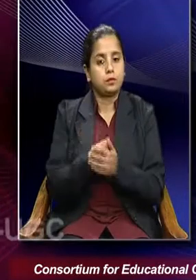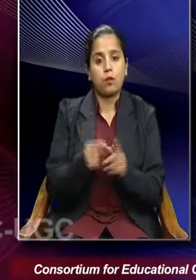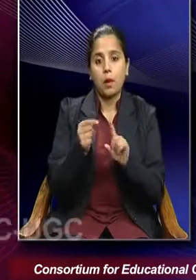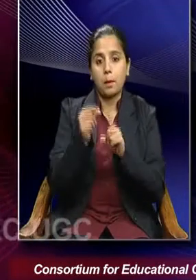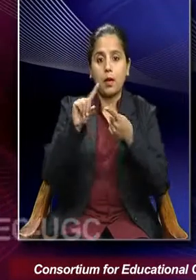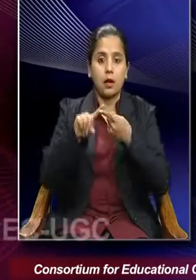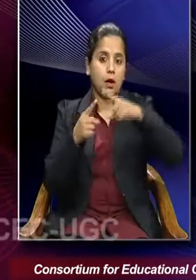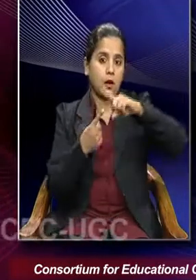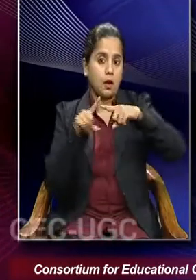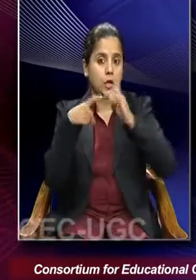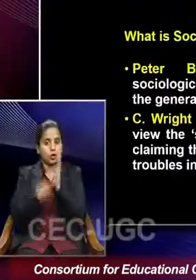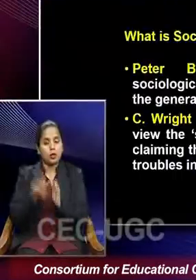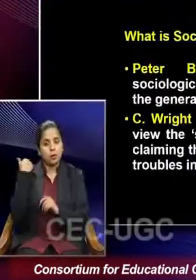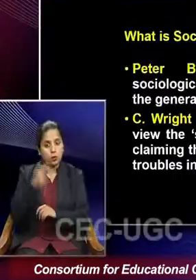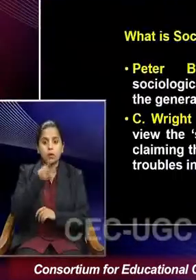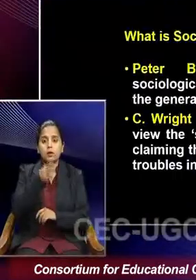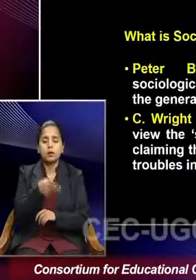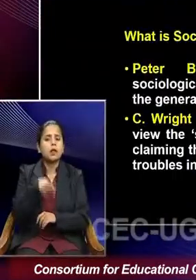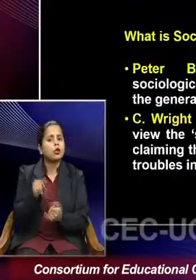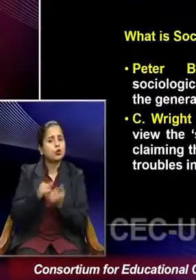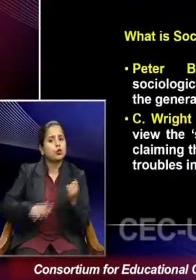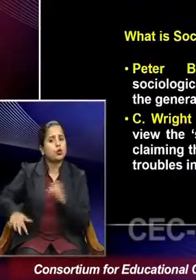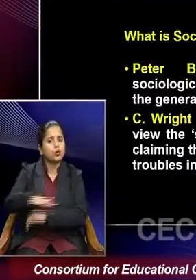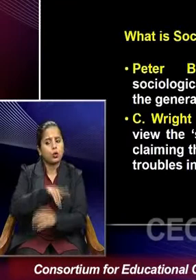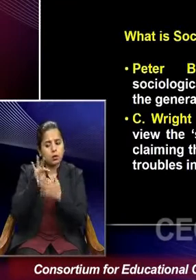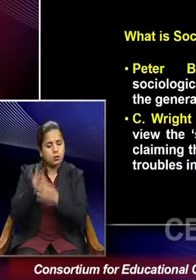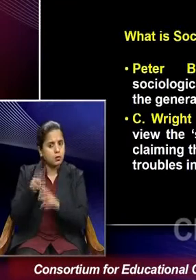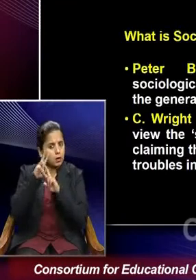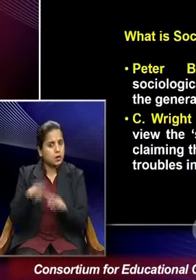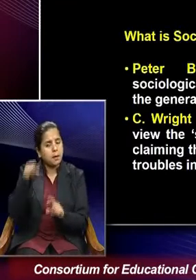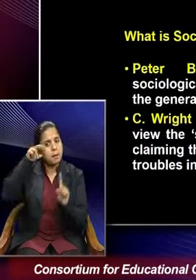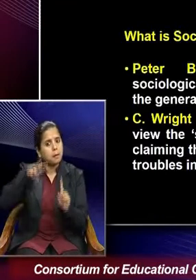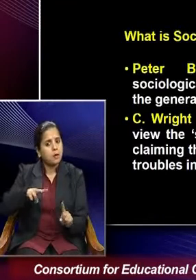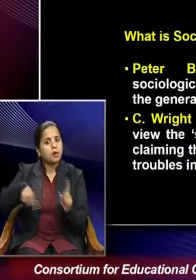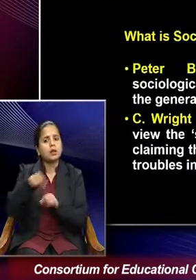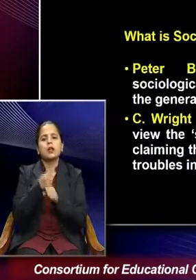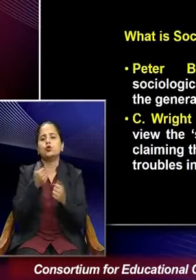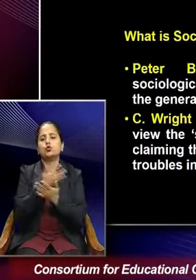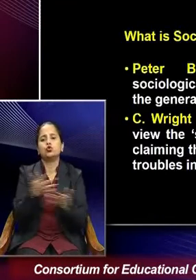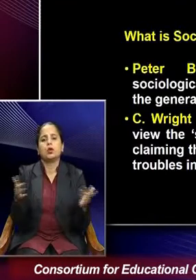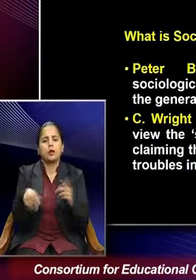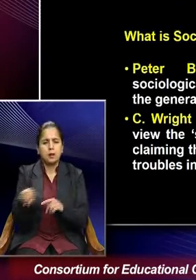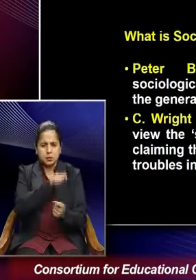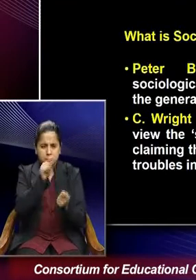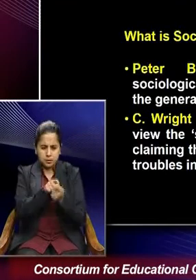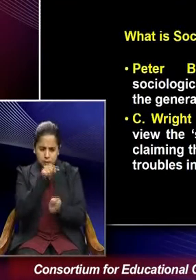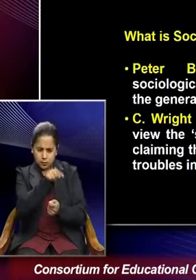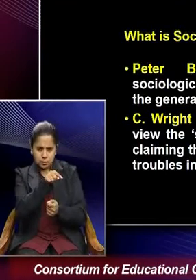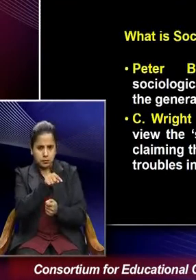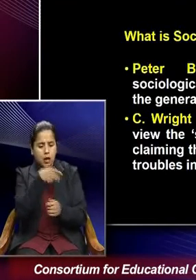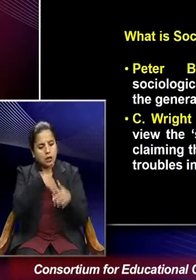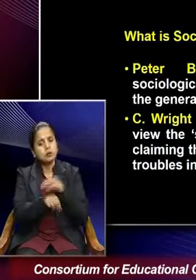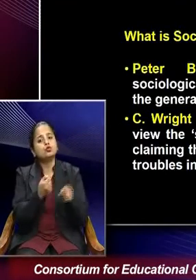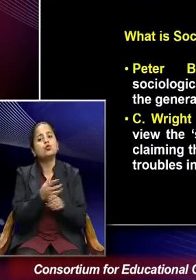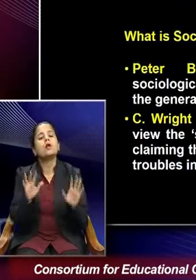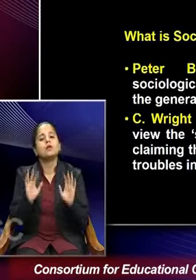has said that sociological perspective is seeing the general in the particular. Now in sociology,